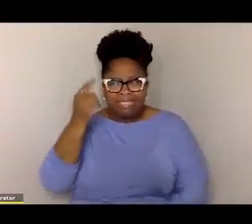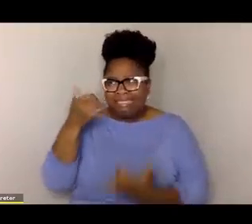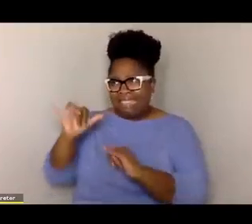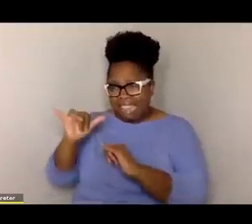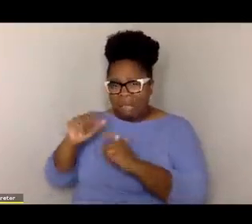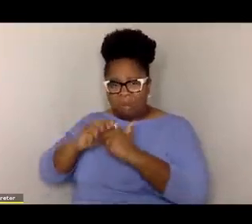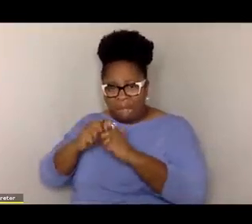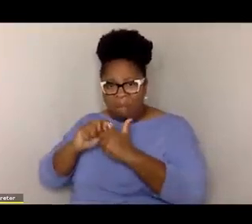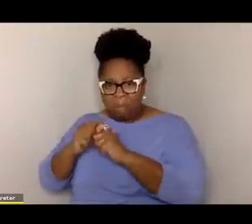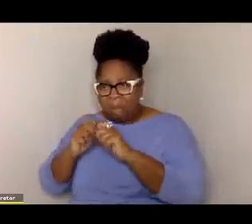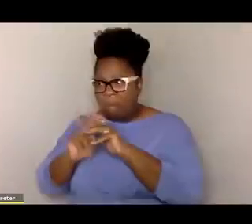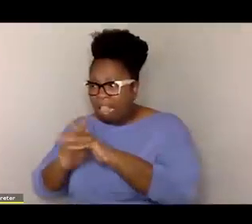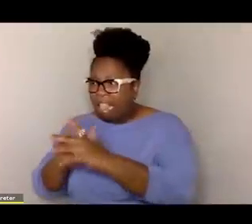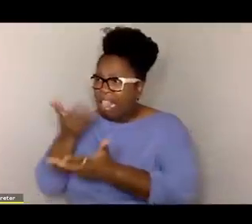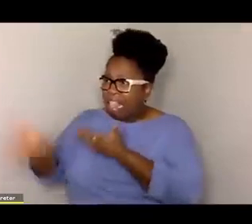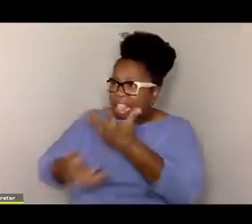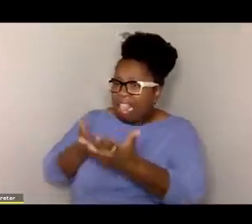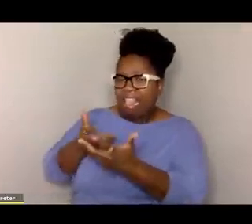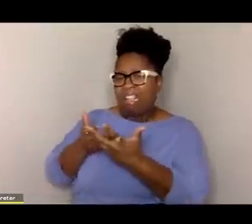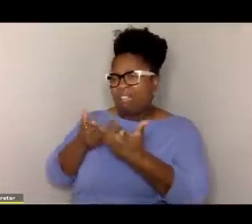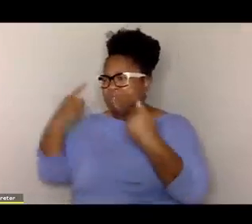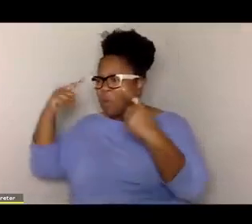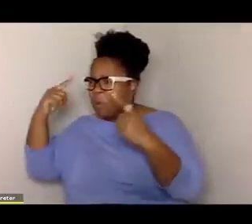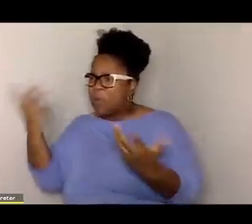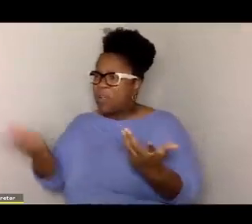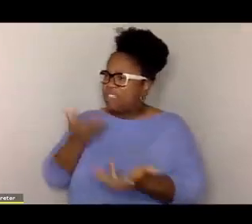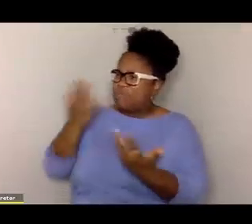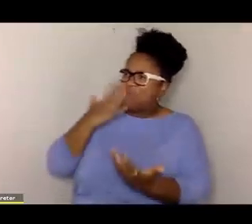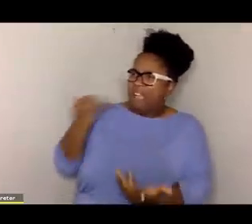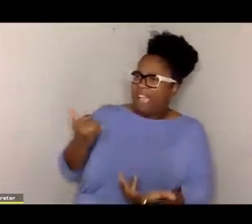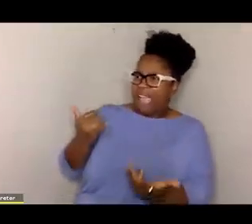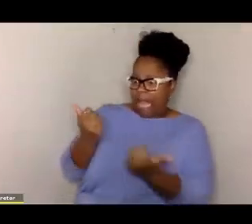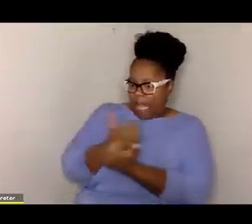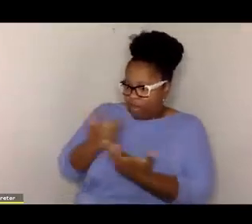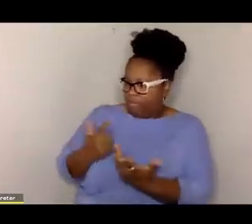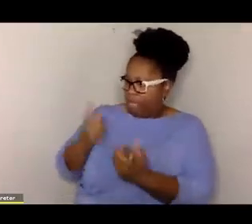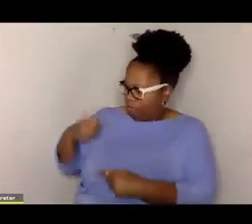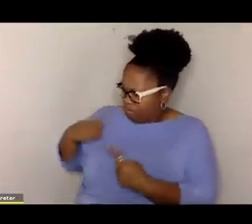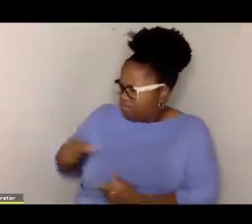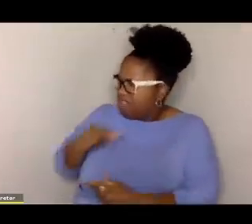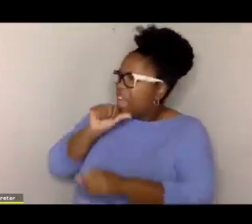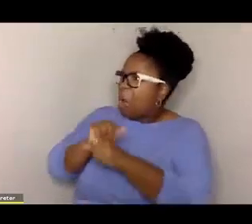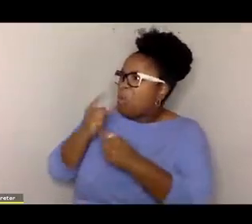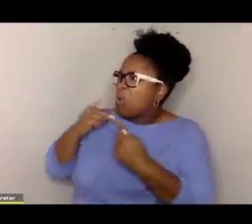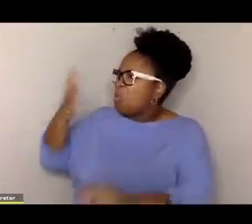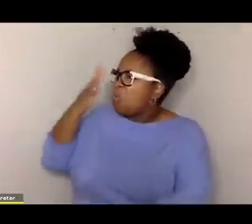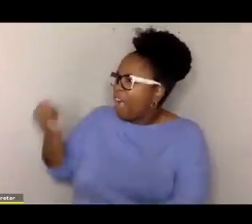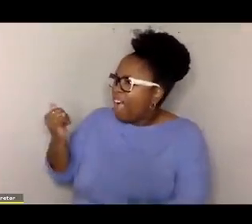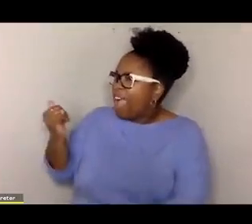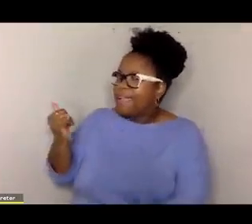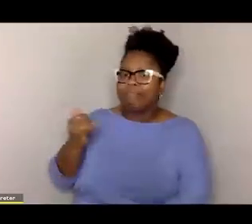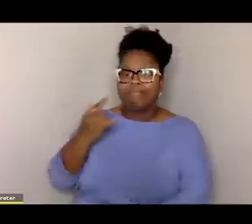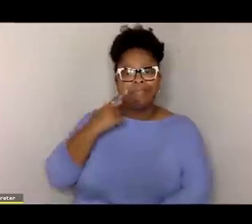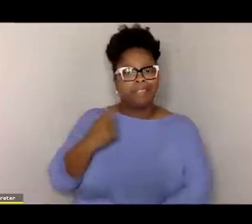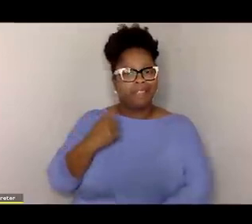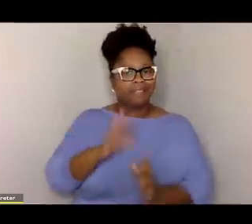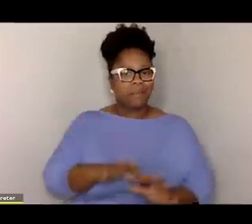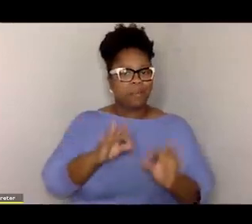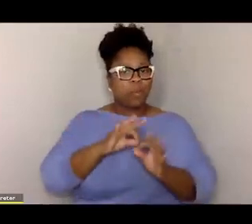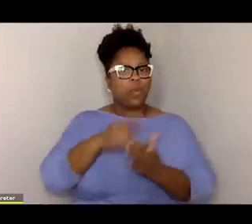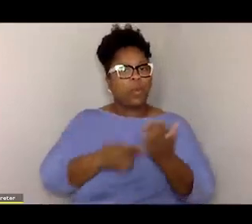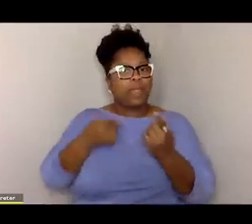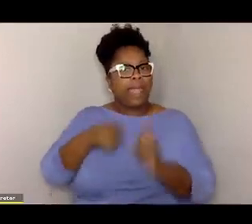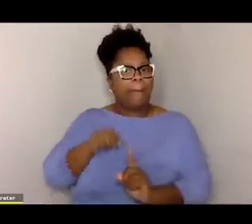old and they're still having problems and you can't figure out why all the things that I'm doing aren't really working. It's because